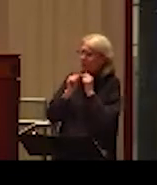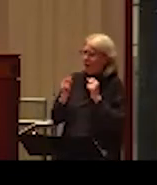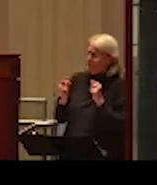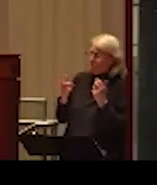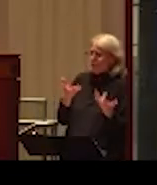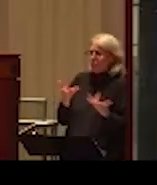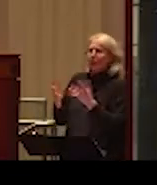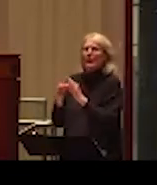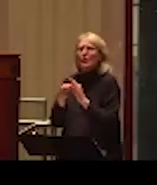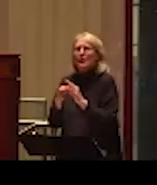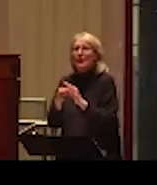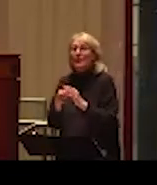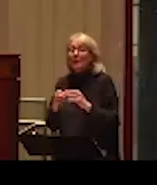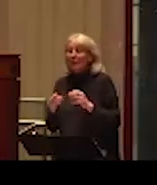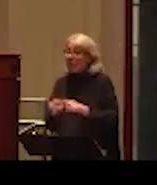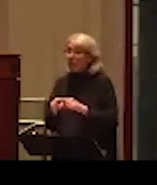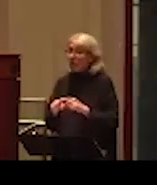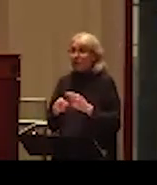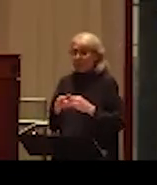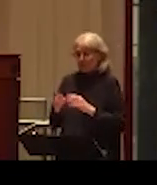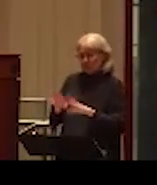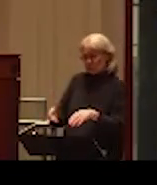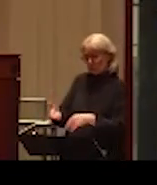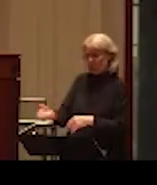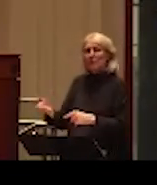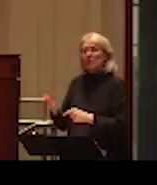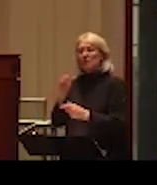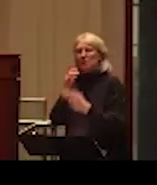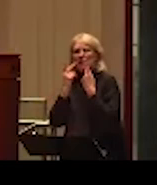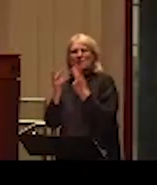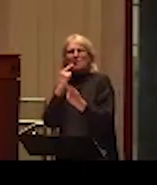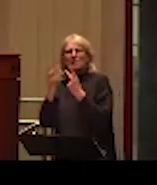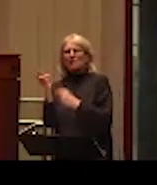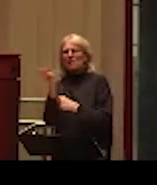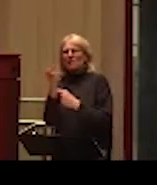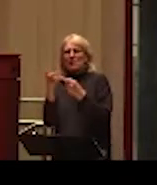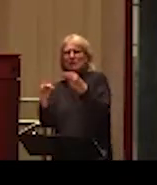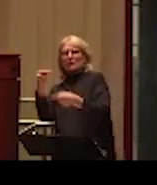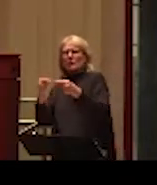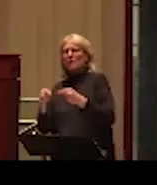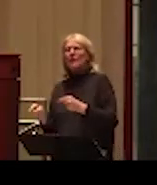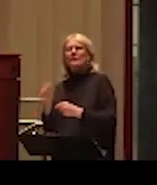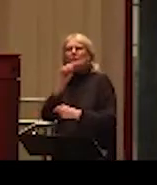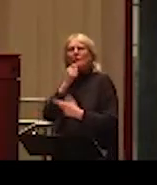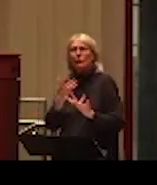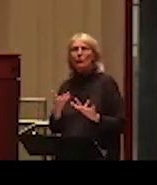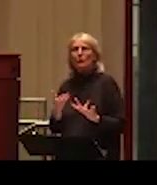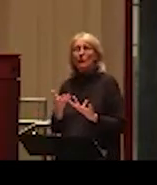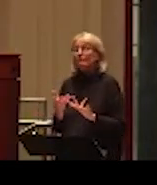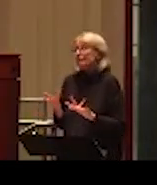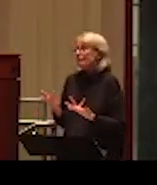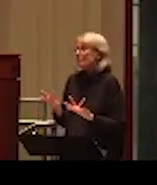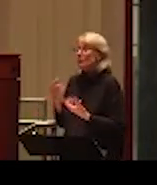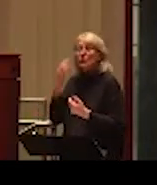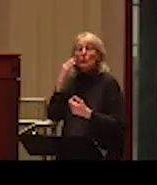there are also children who are suffering in relationship. And what we know from the literature is that regardless of what the